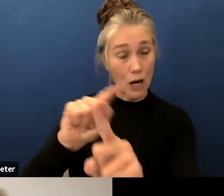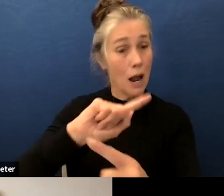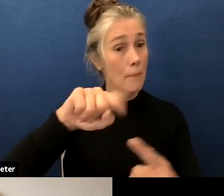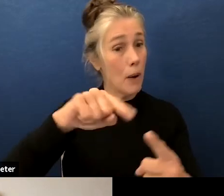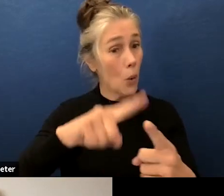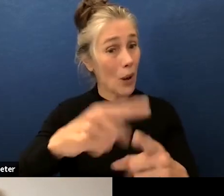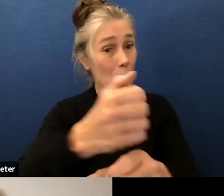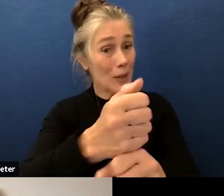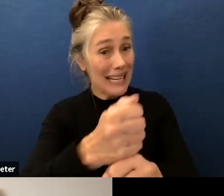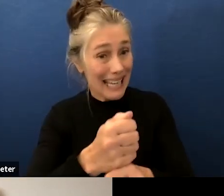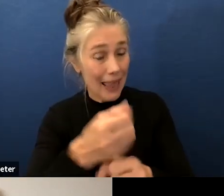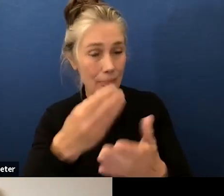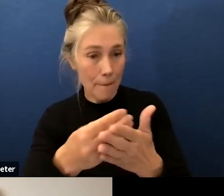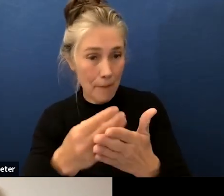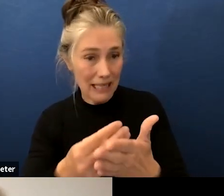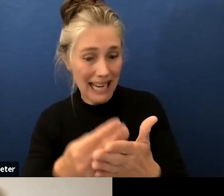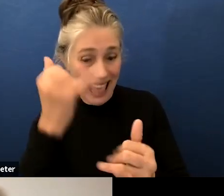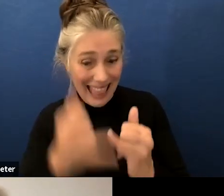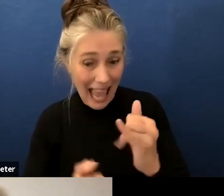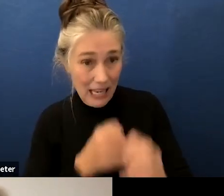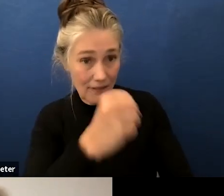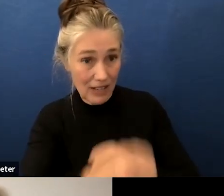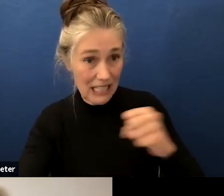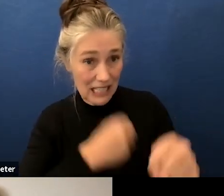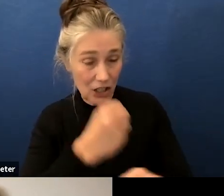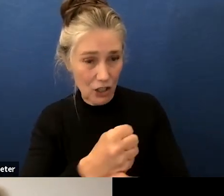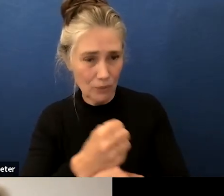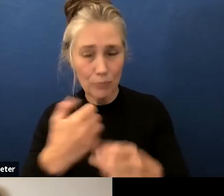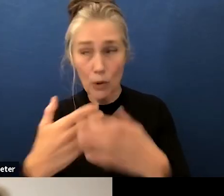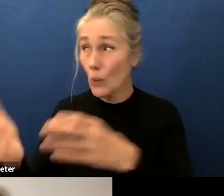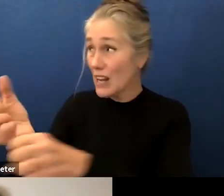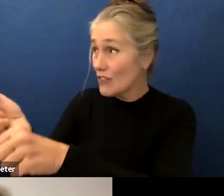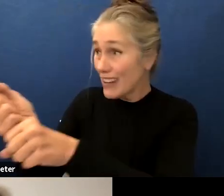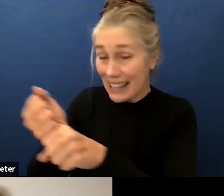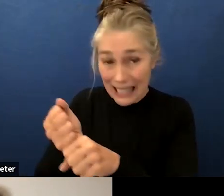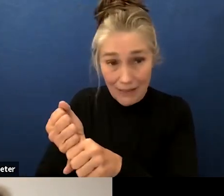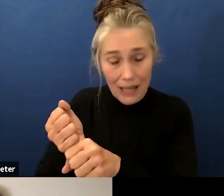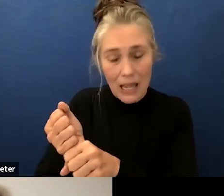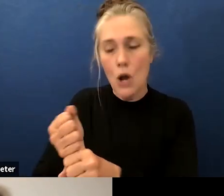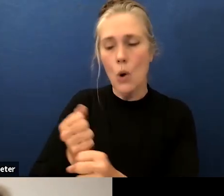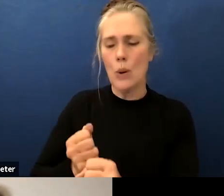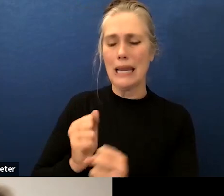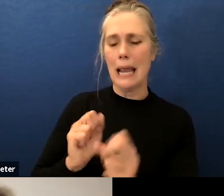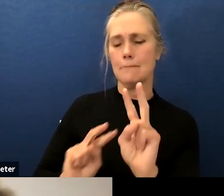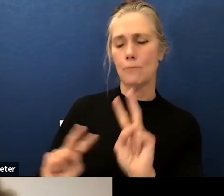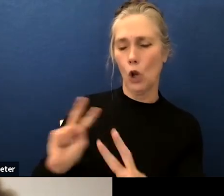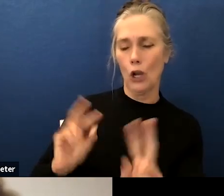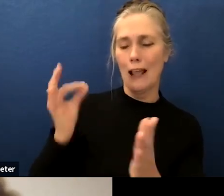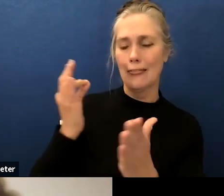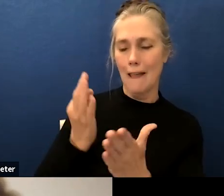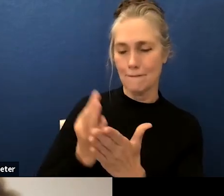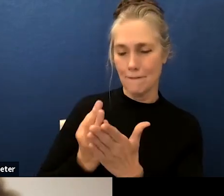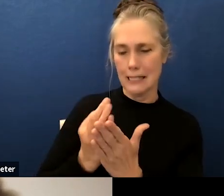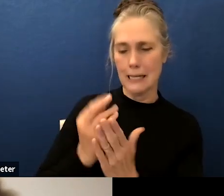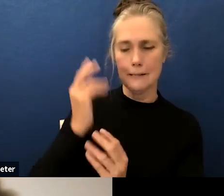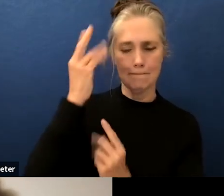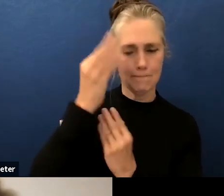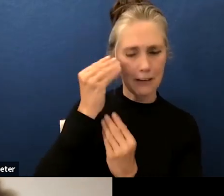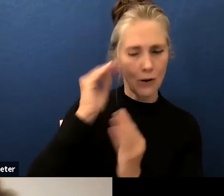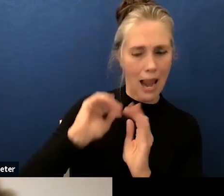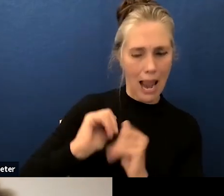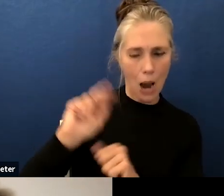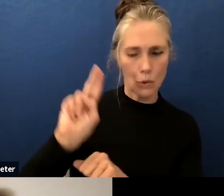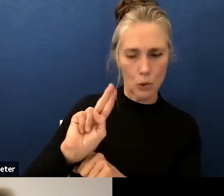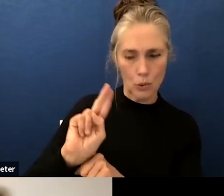we could take a look at that figure out how we're going to use that funding and knowing that we have this you know